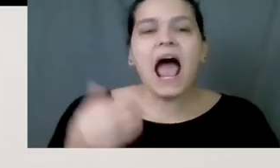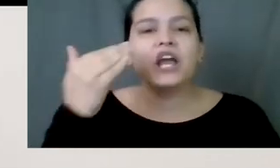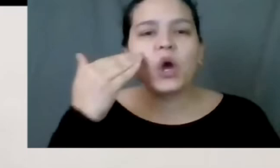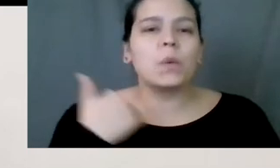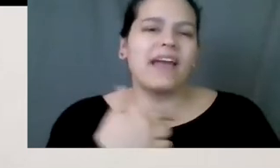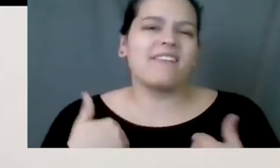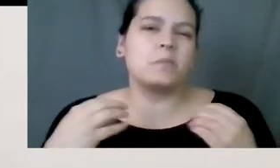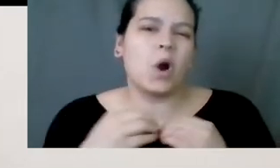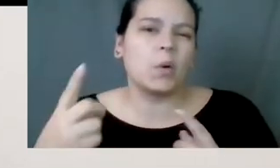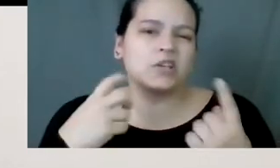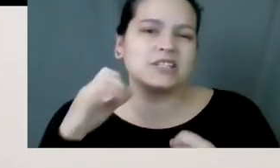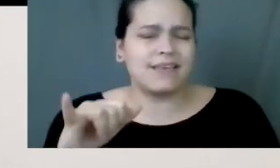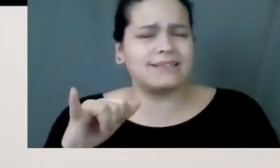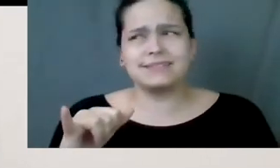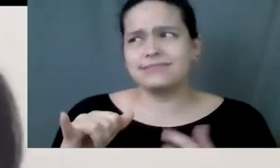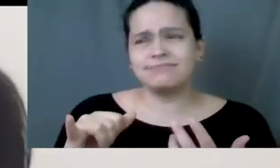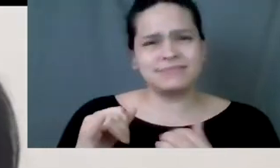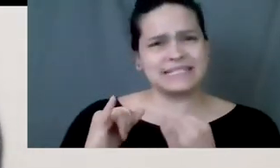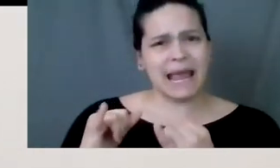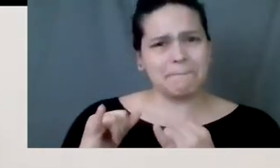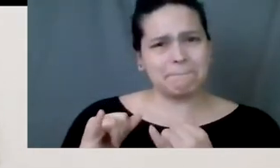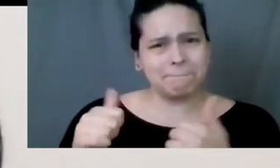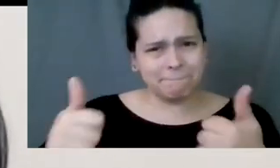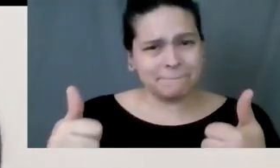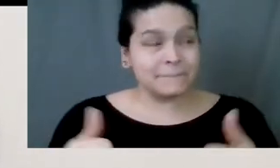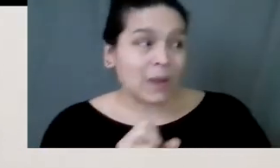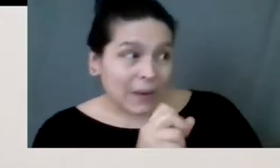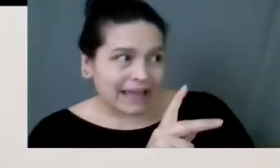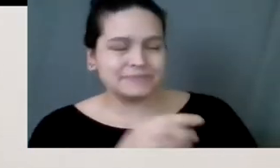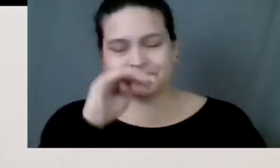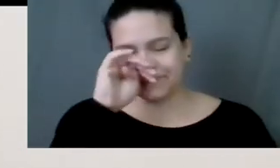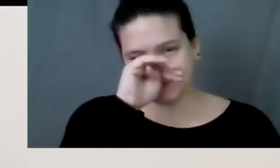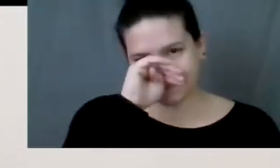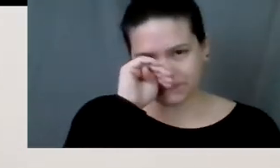I know we have more questions. That's pretty much the gist. Okay.